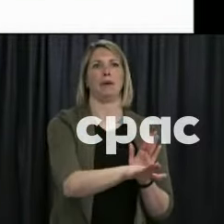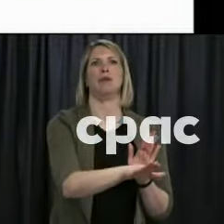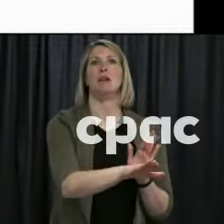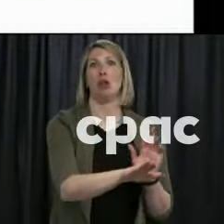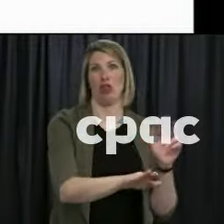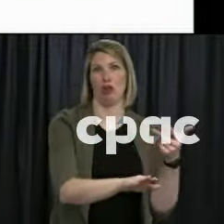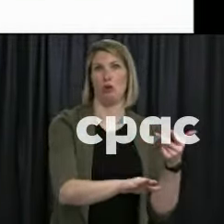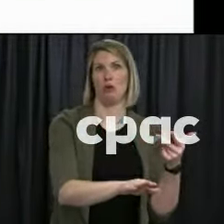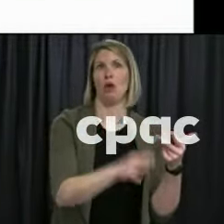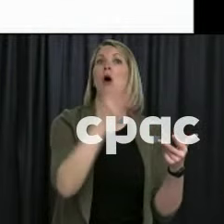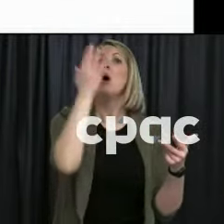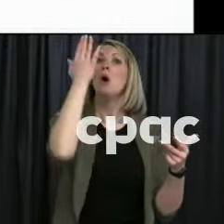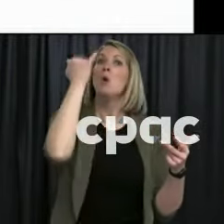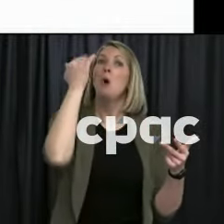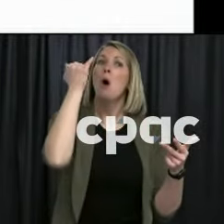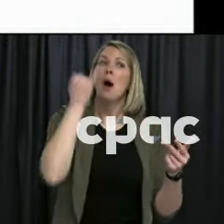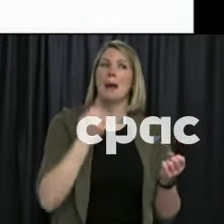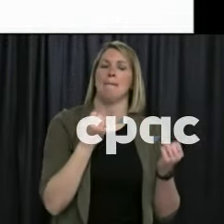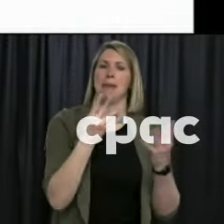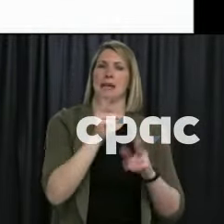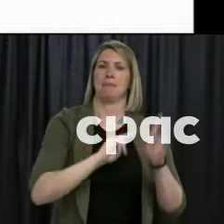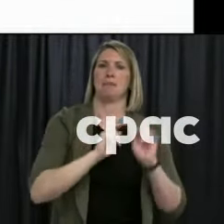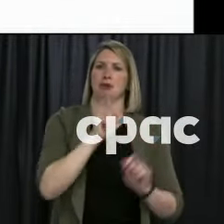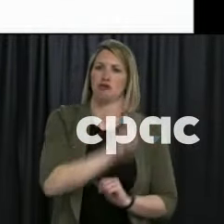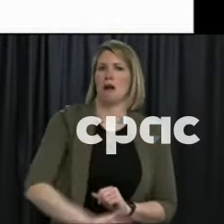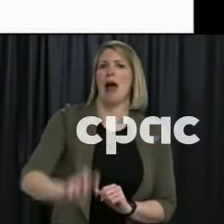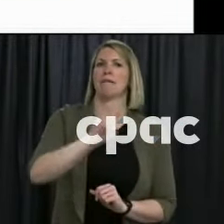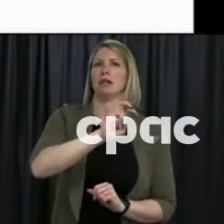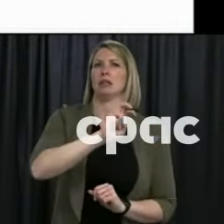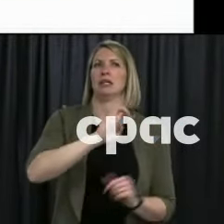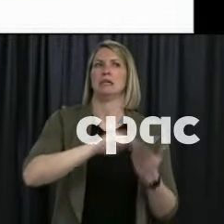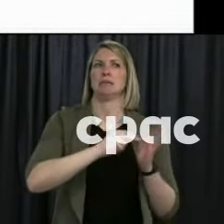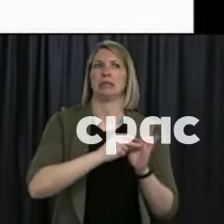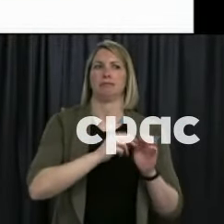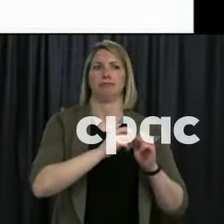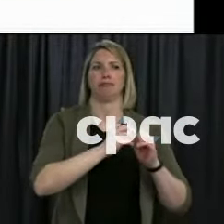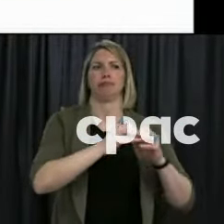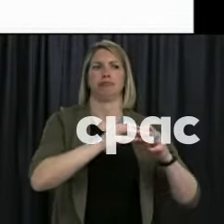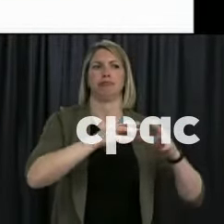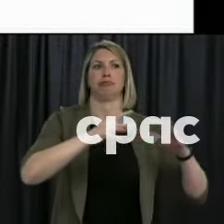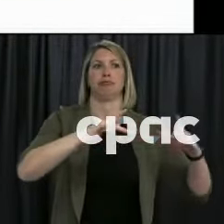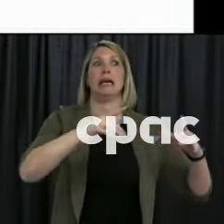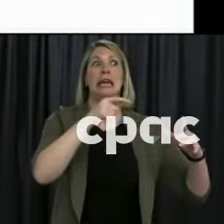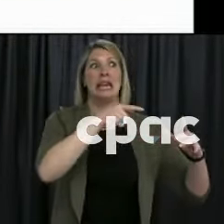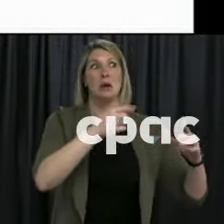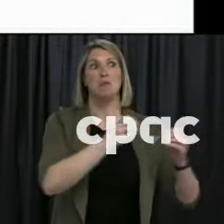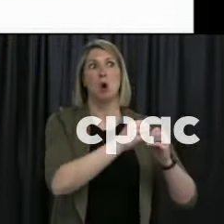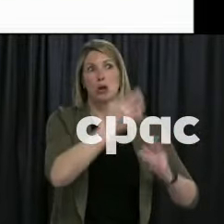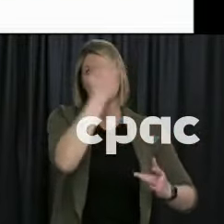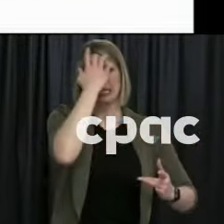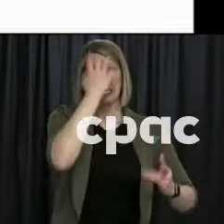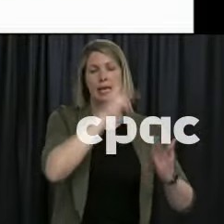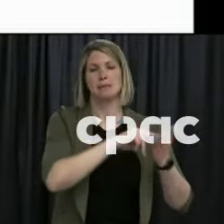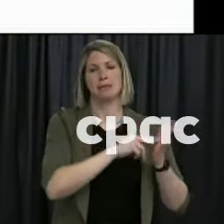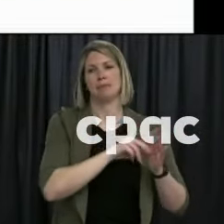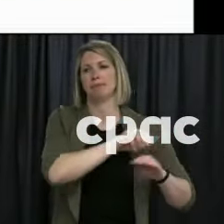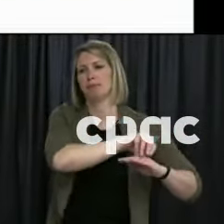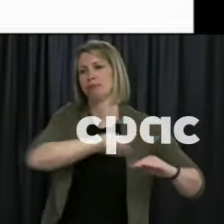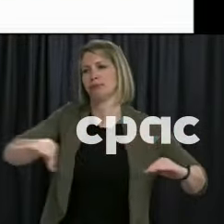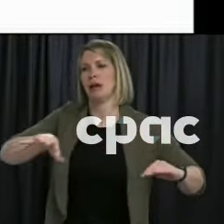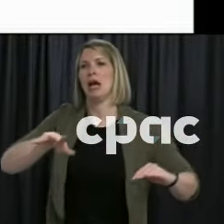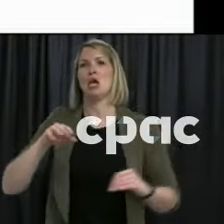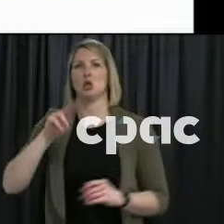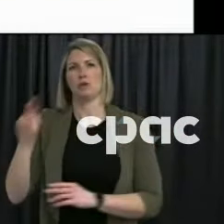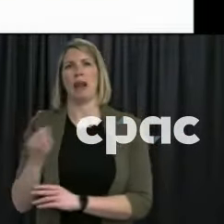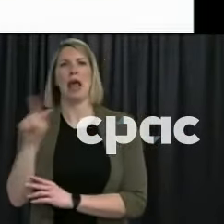of our importations are from that province we're going to see more cases. For every case that lands on our border from